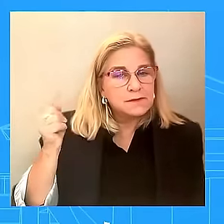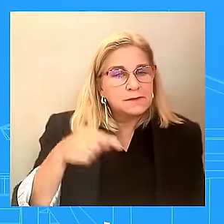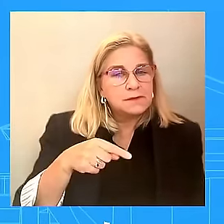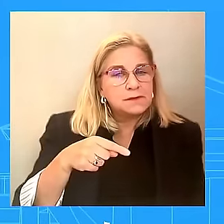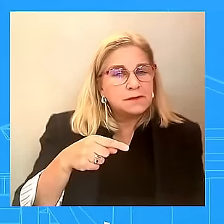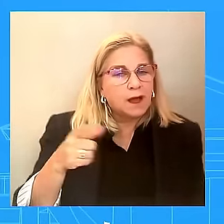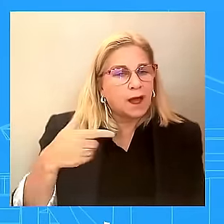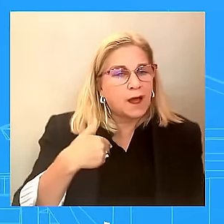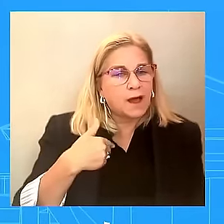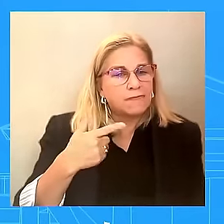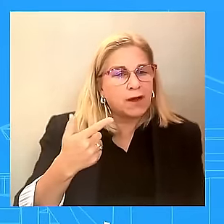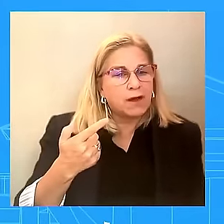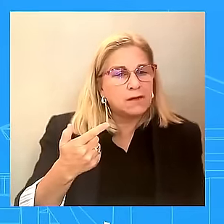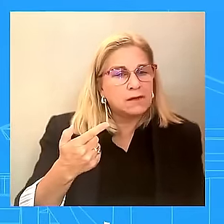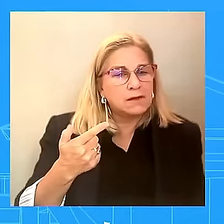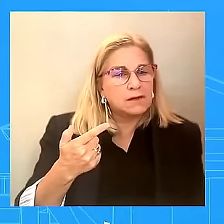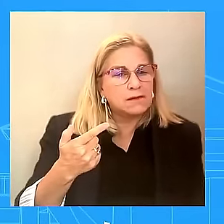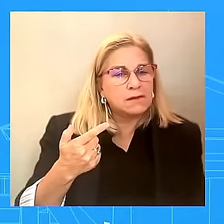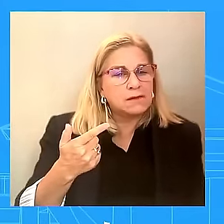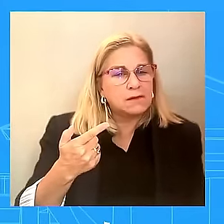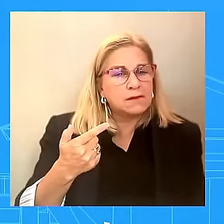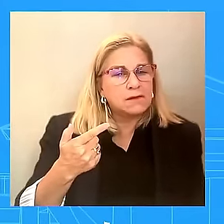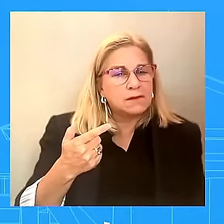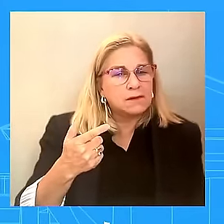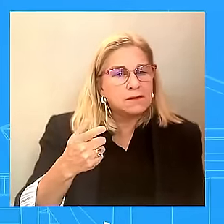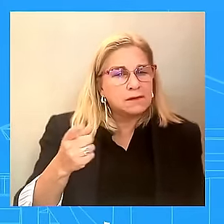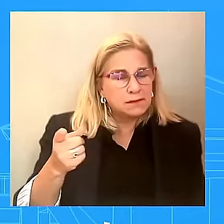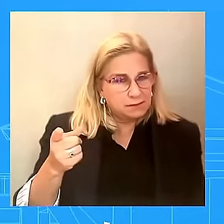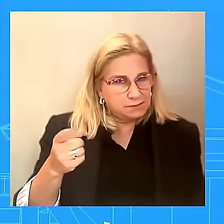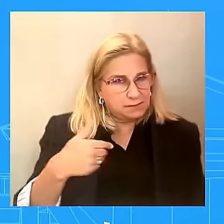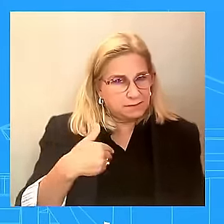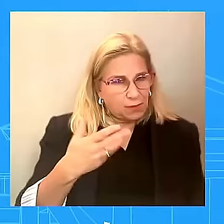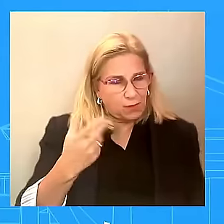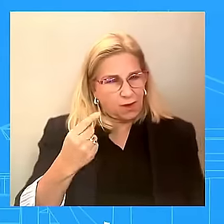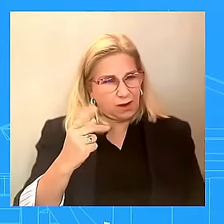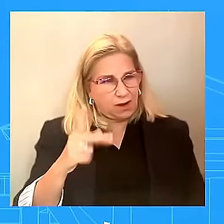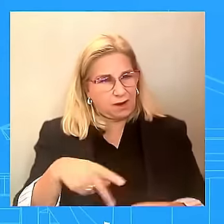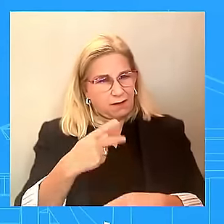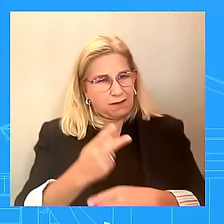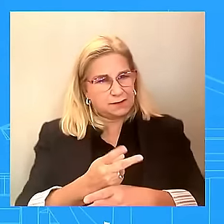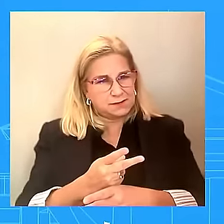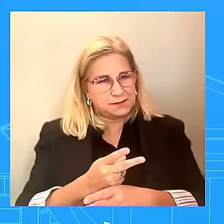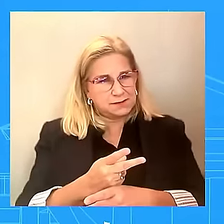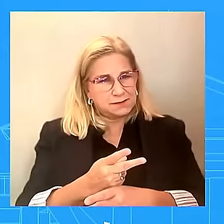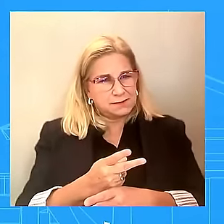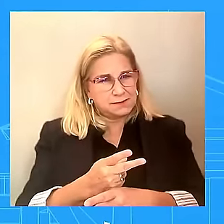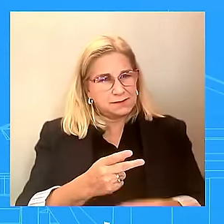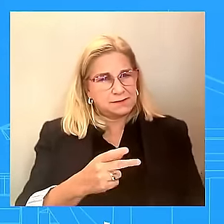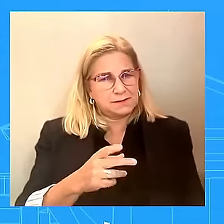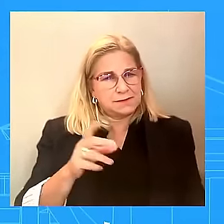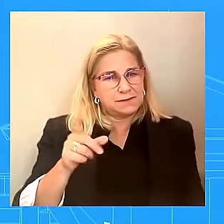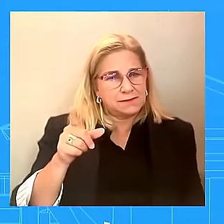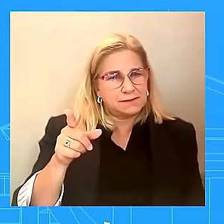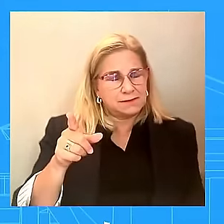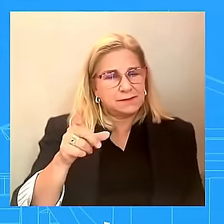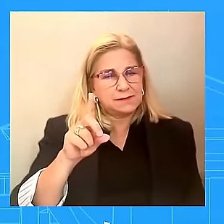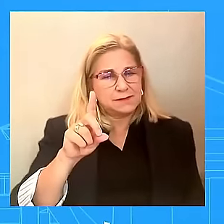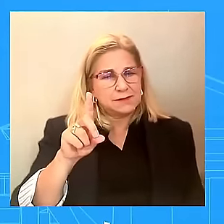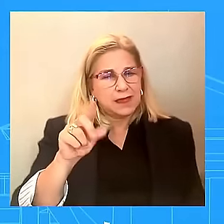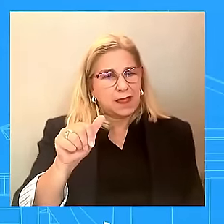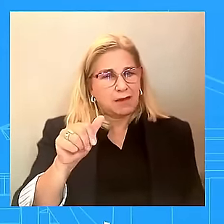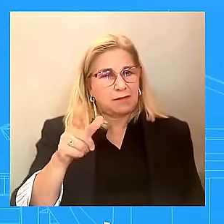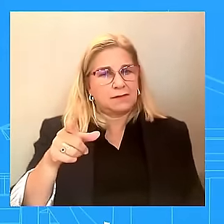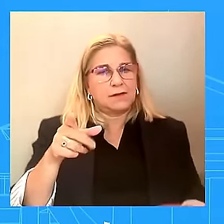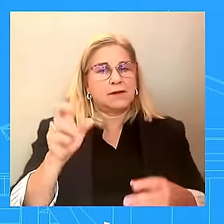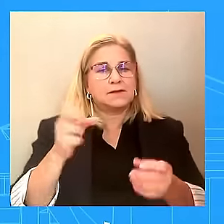the VP, as District Attorney, sponsored Proposition H in 2005. It would have banned handguns within San Francisco